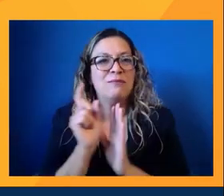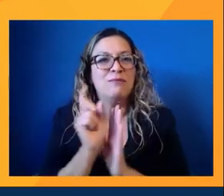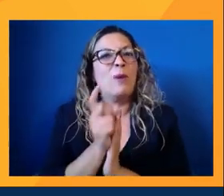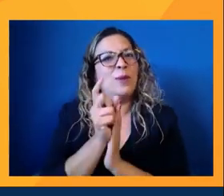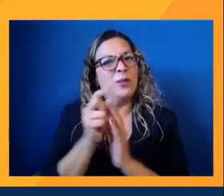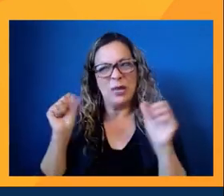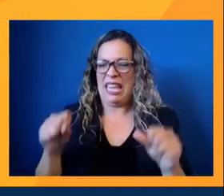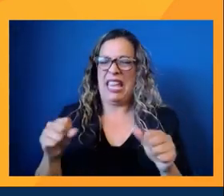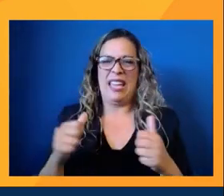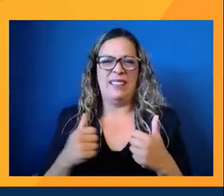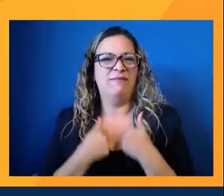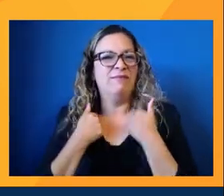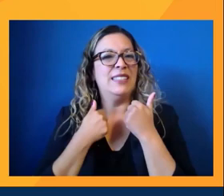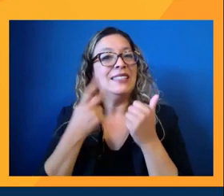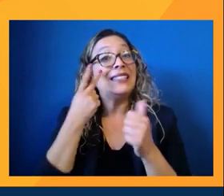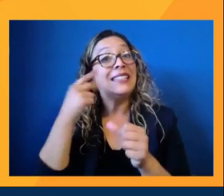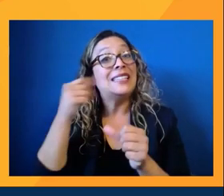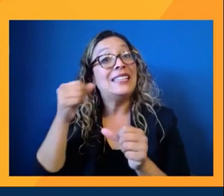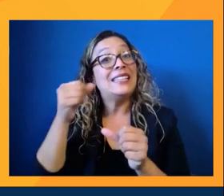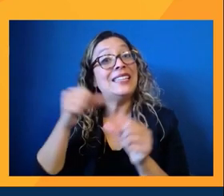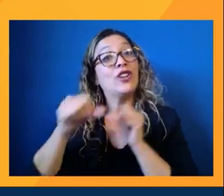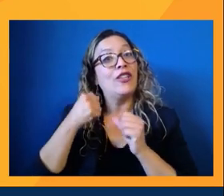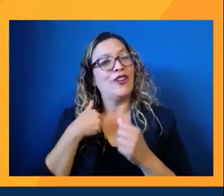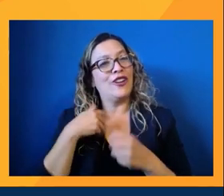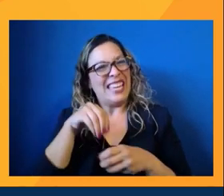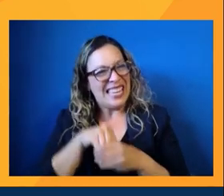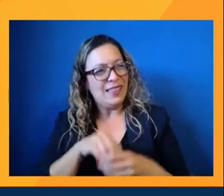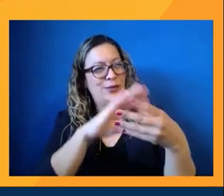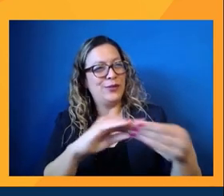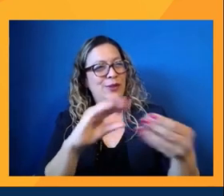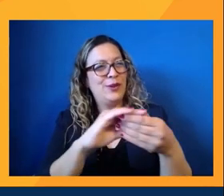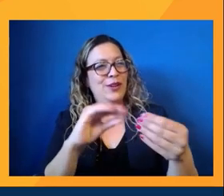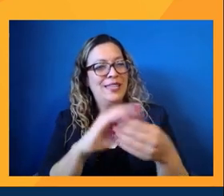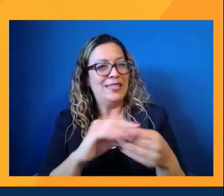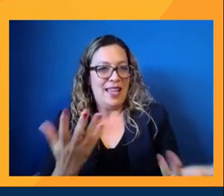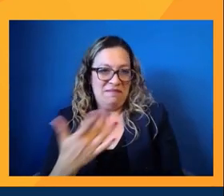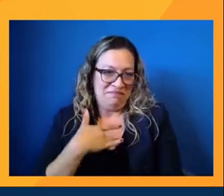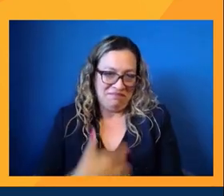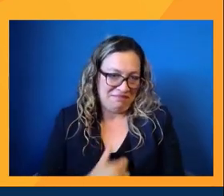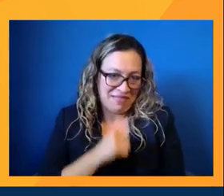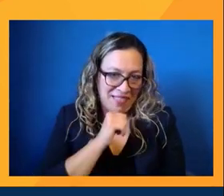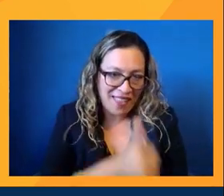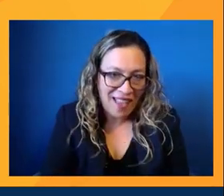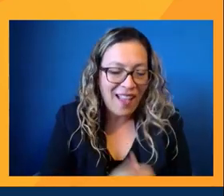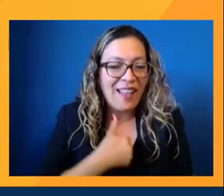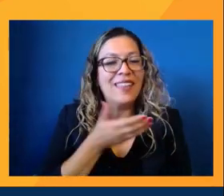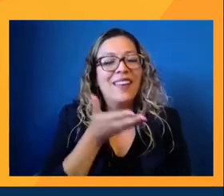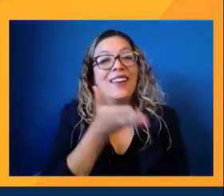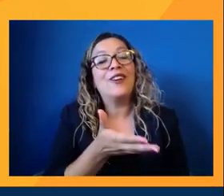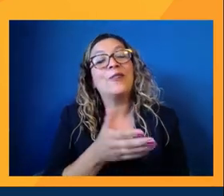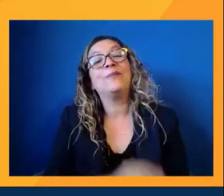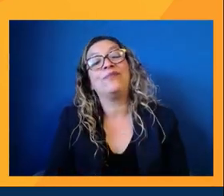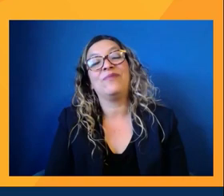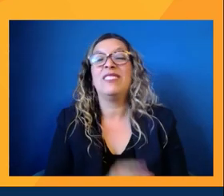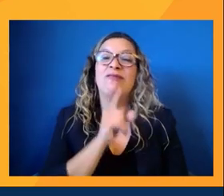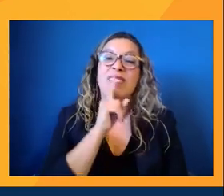reflected in stories that we usually are not there, you know, it's so important. And the reason why it's so